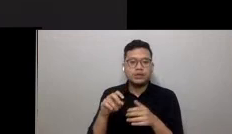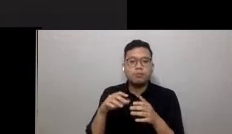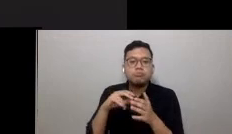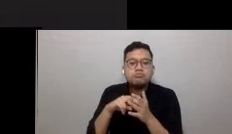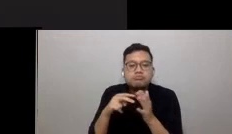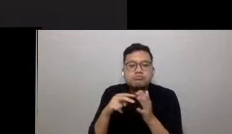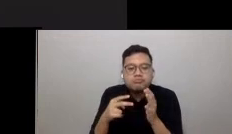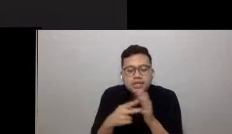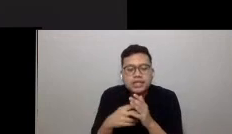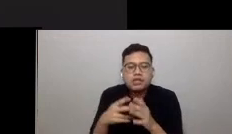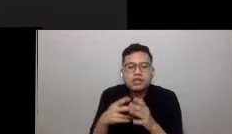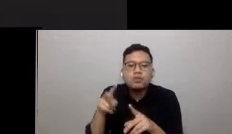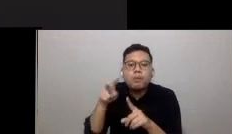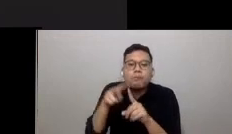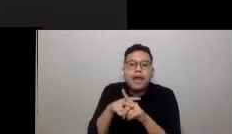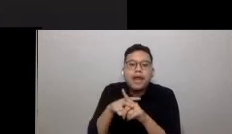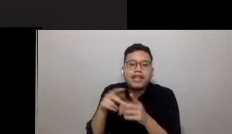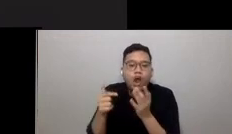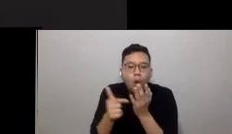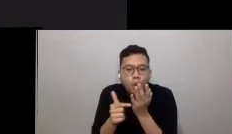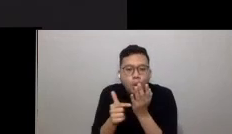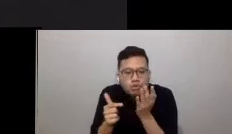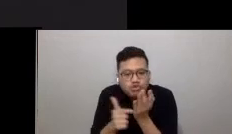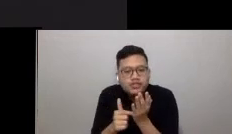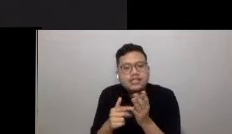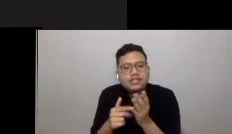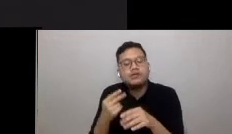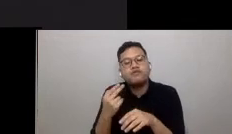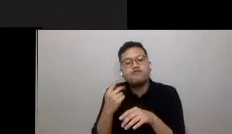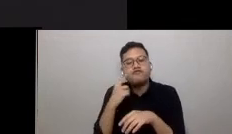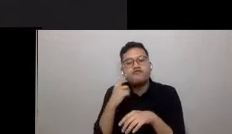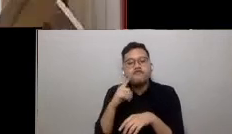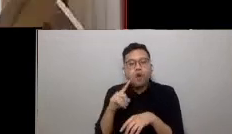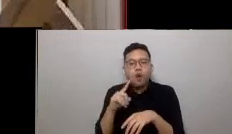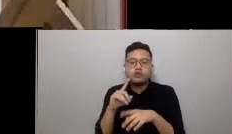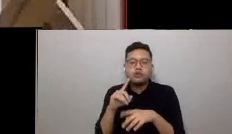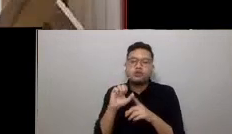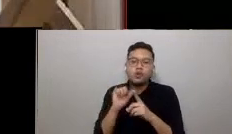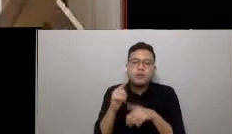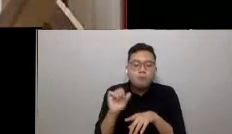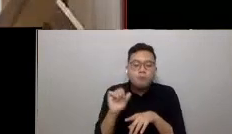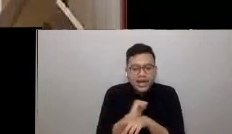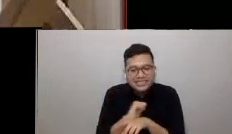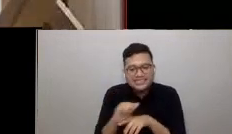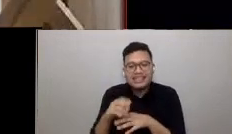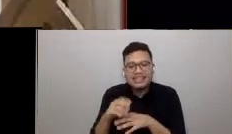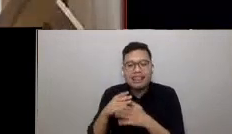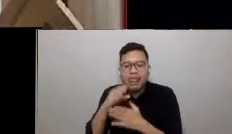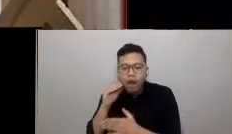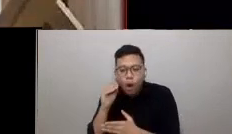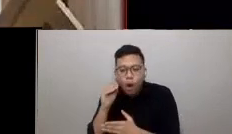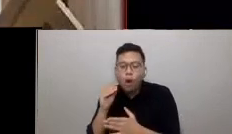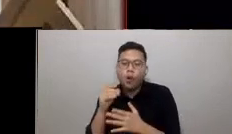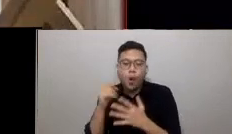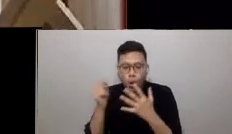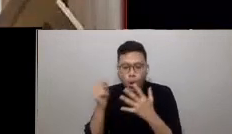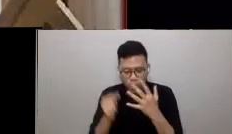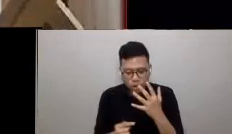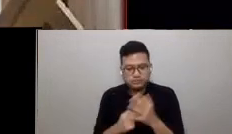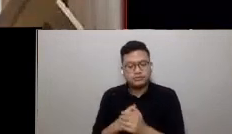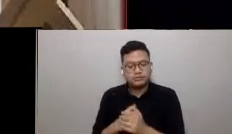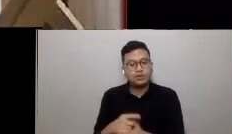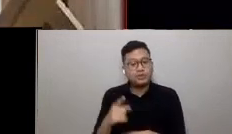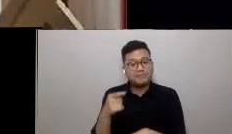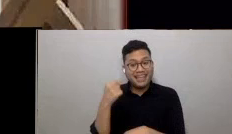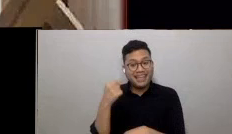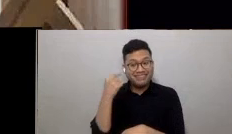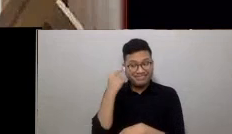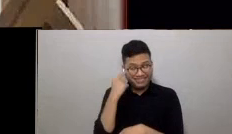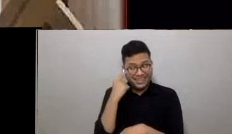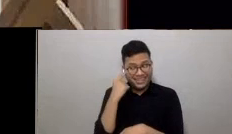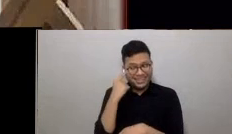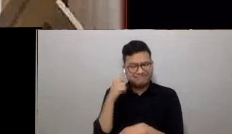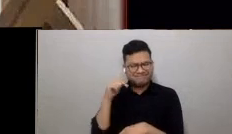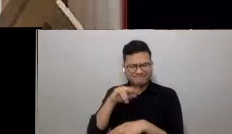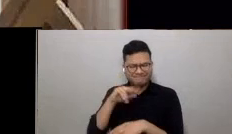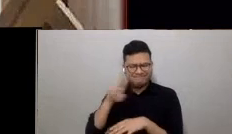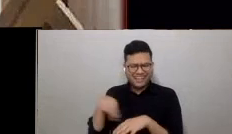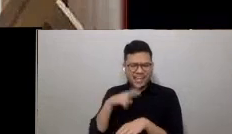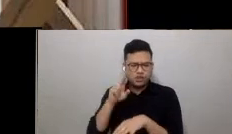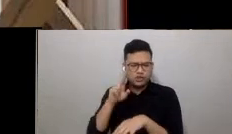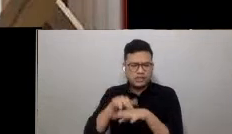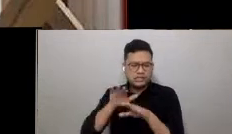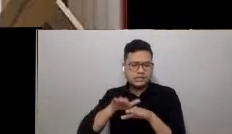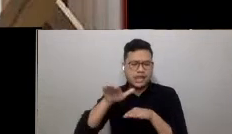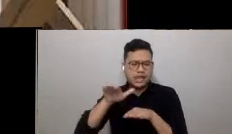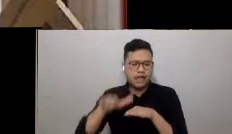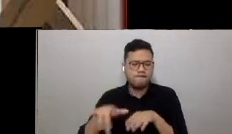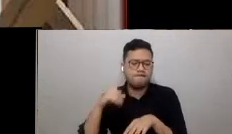playing, and including alternative social spaces. We may think decentralising is the natural step to avoid